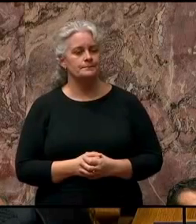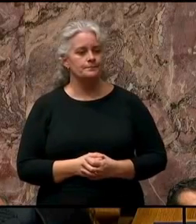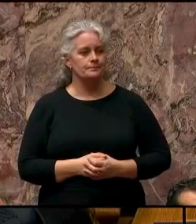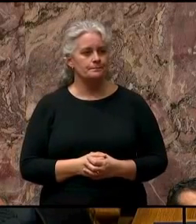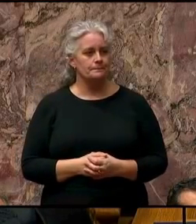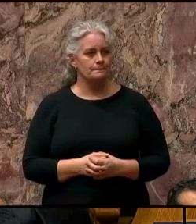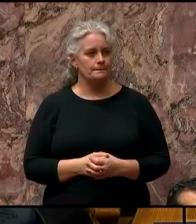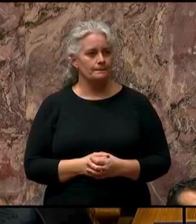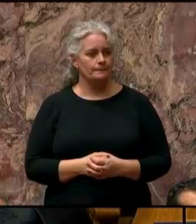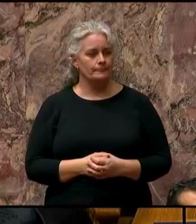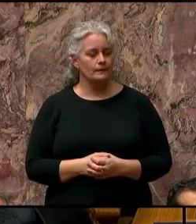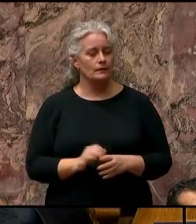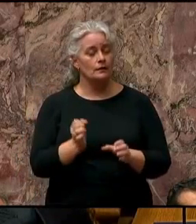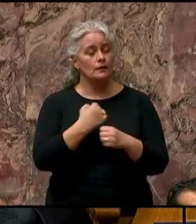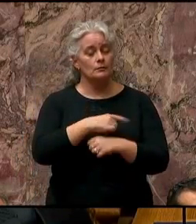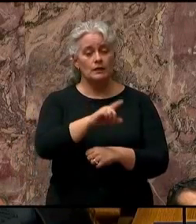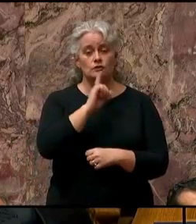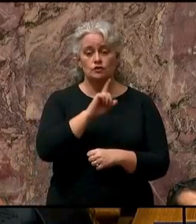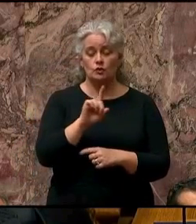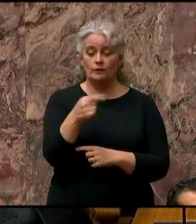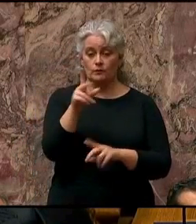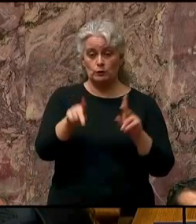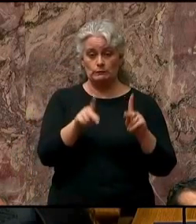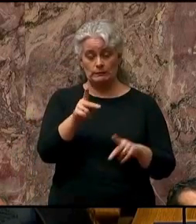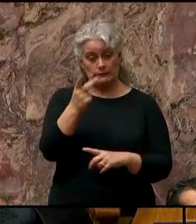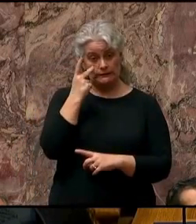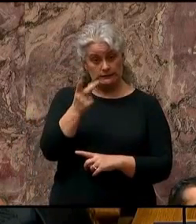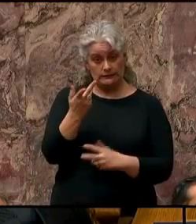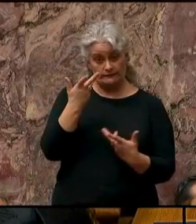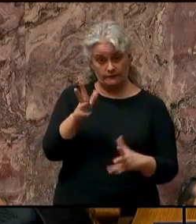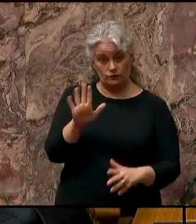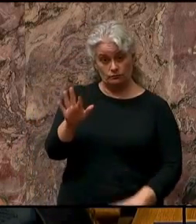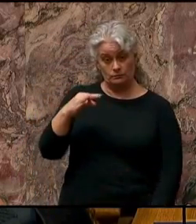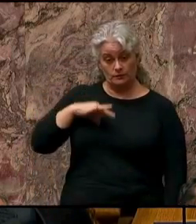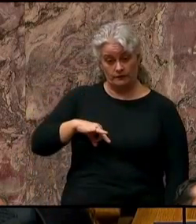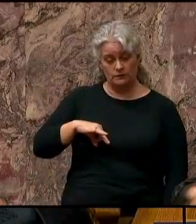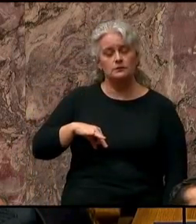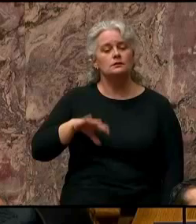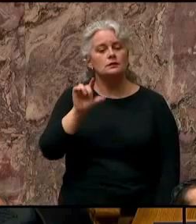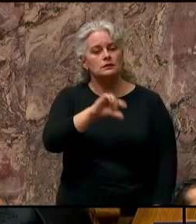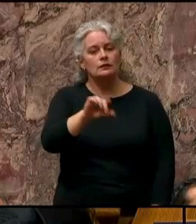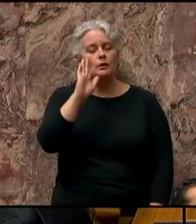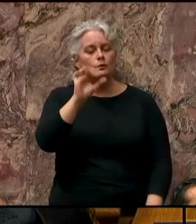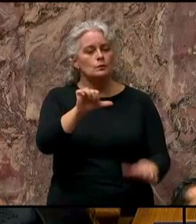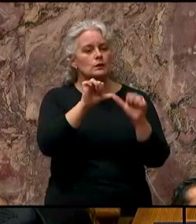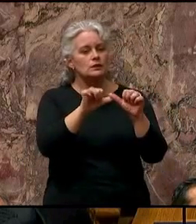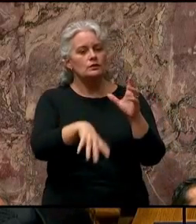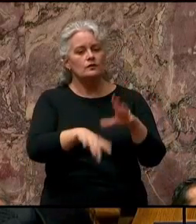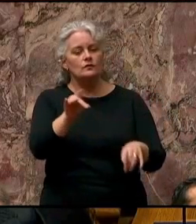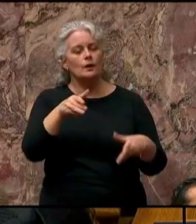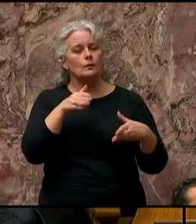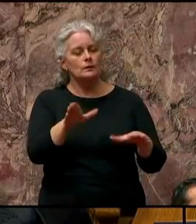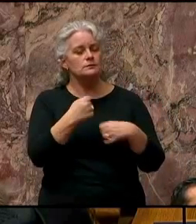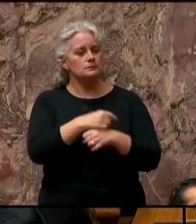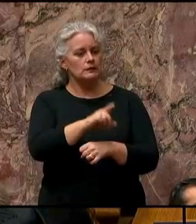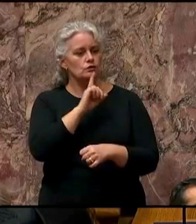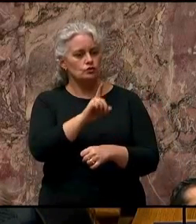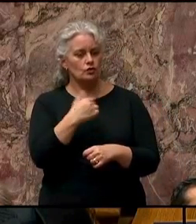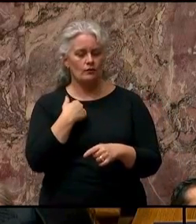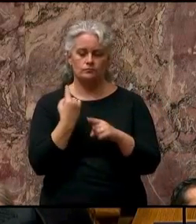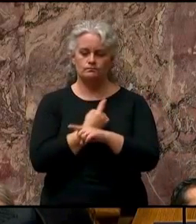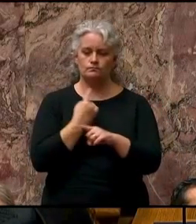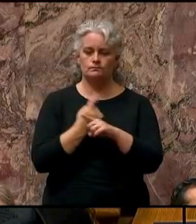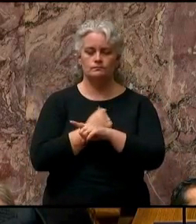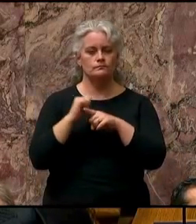To ensure First Nations see the benefits of growth, your government will continue to find ways to ensure they have the training and